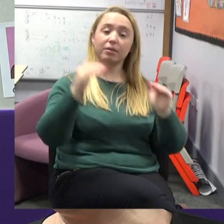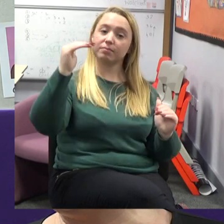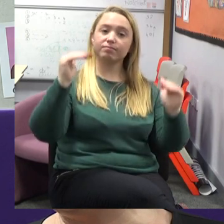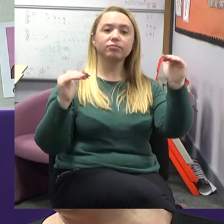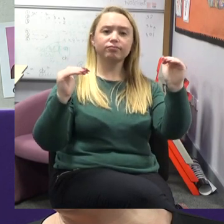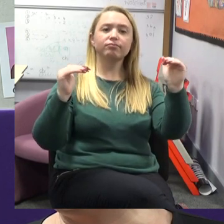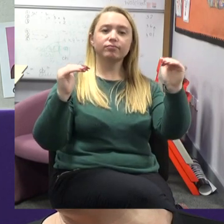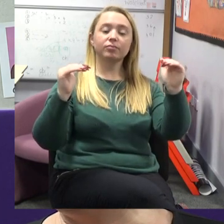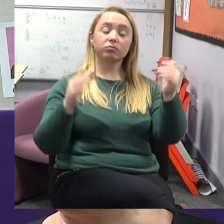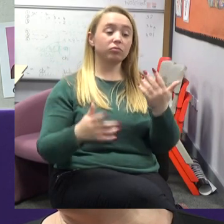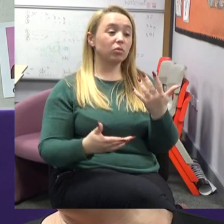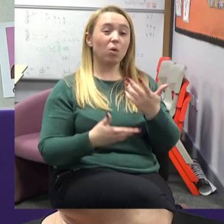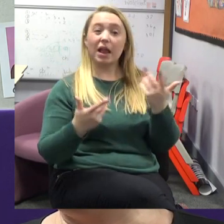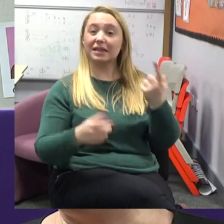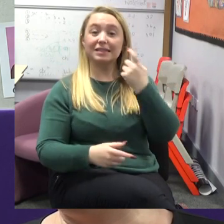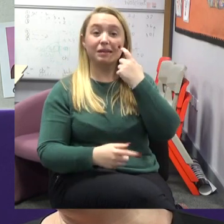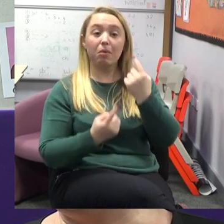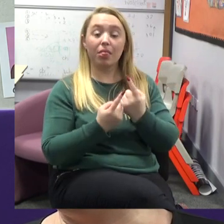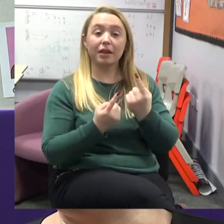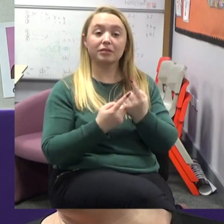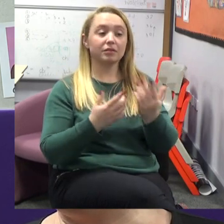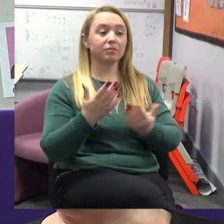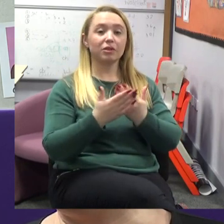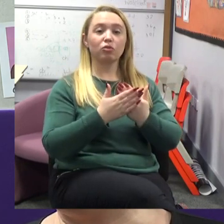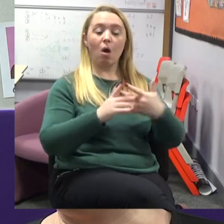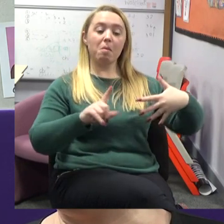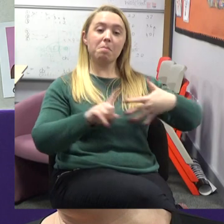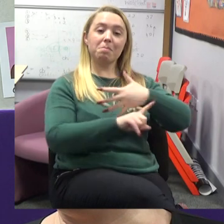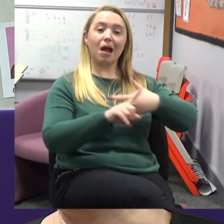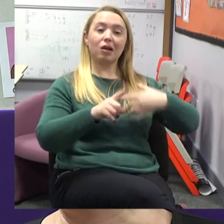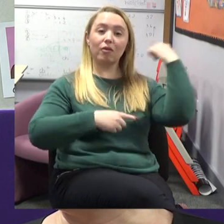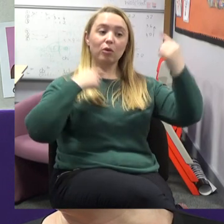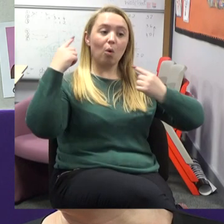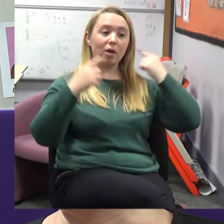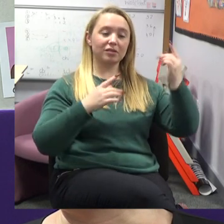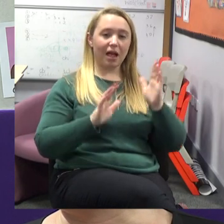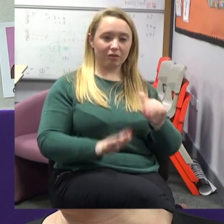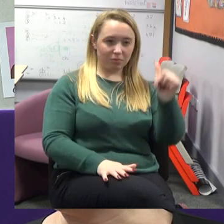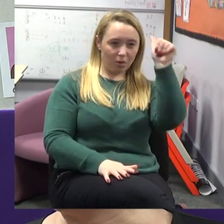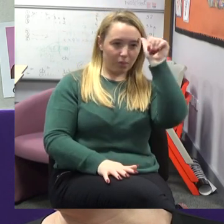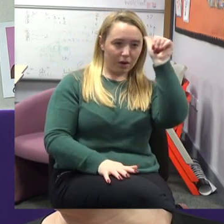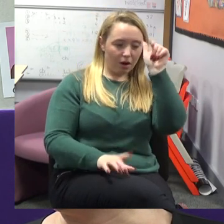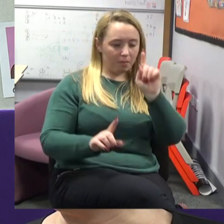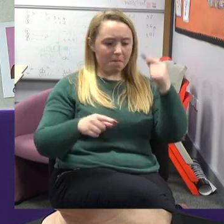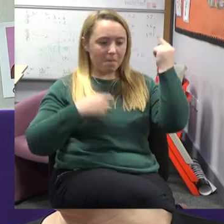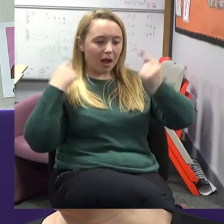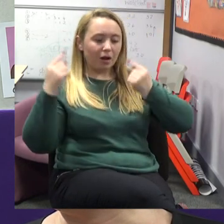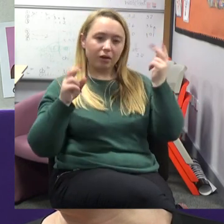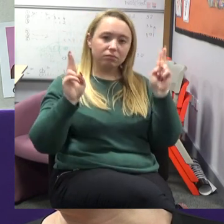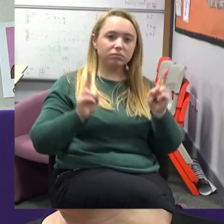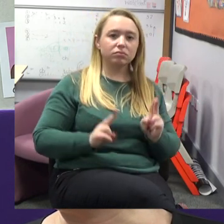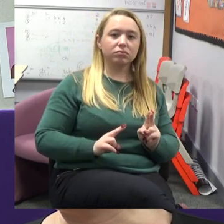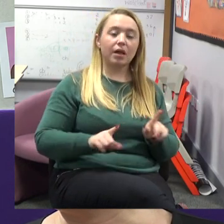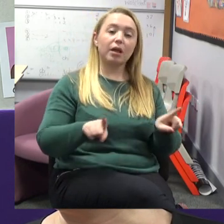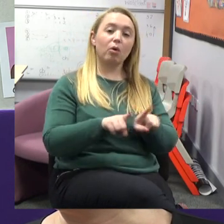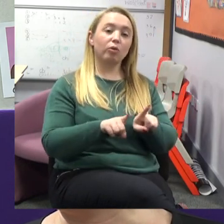like the background noise, we've got to be very much deaf aware of what's going on in the background and also what we are